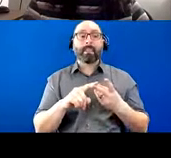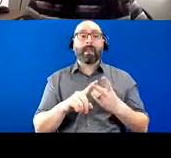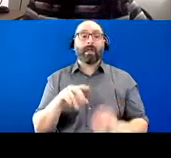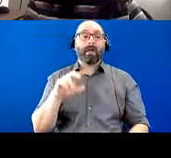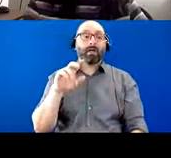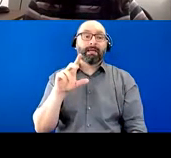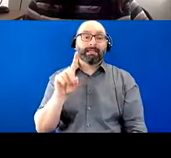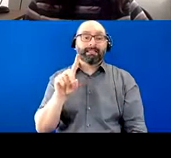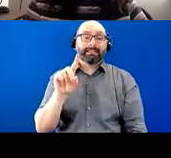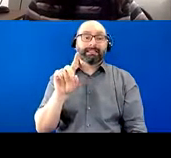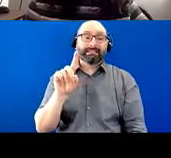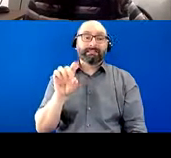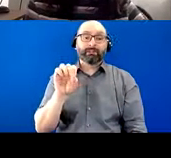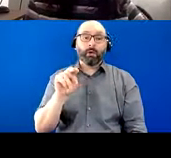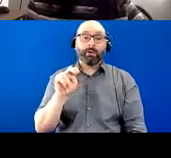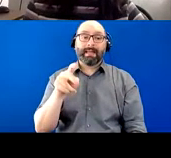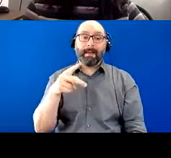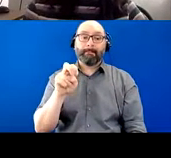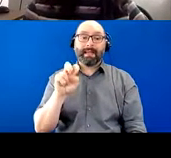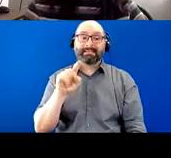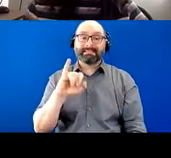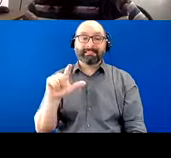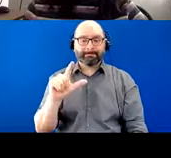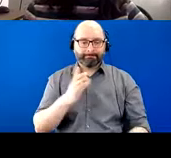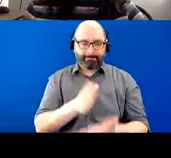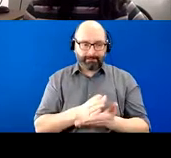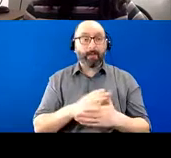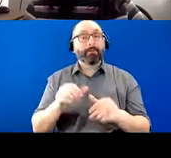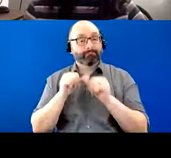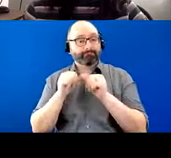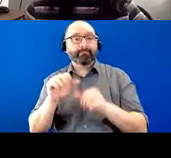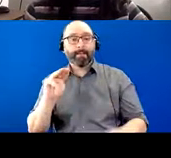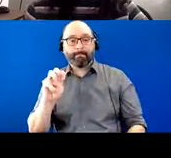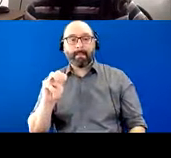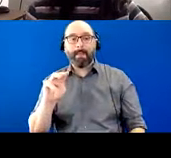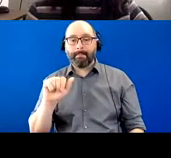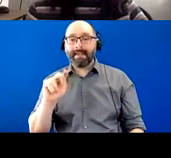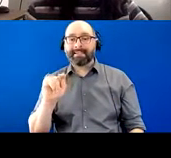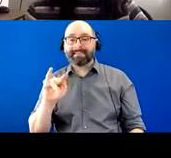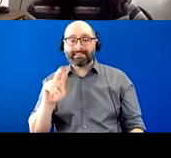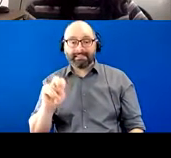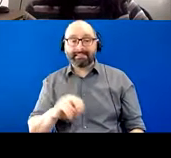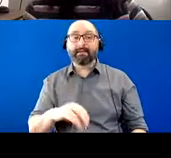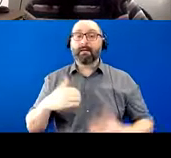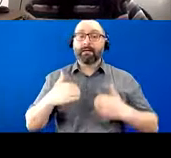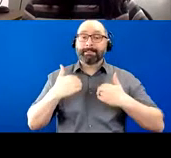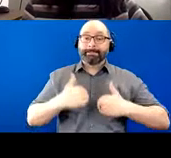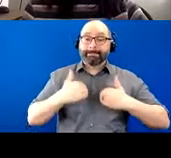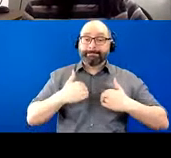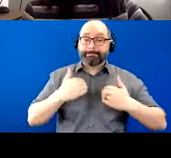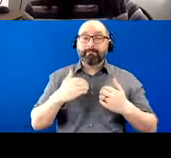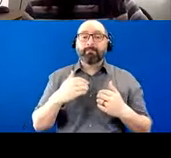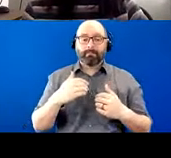uh, but continue the Memantine. Uh, he was hospitalized for pneumonia and was discharged briefly for, to a skilled nursing